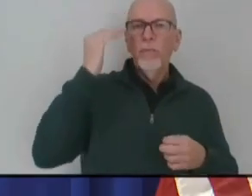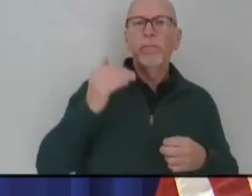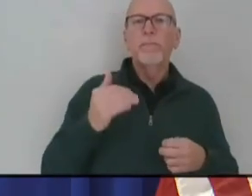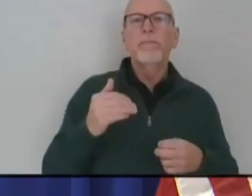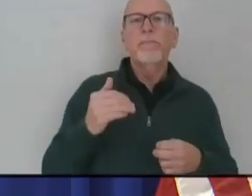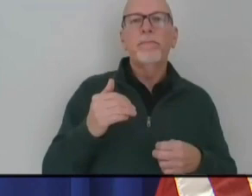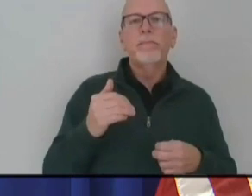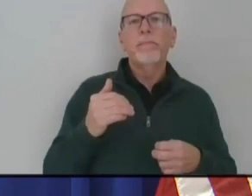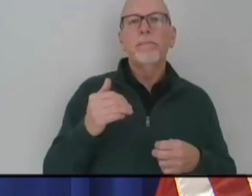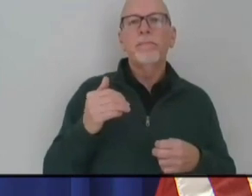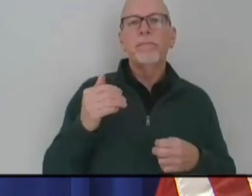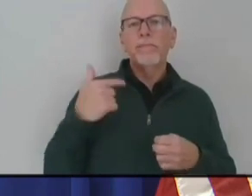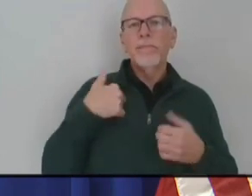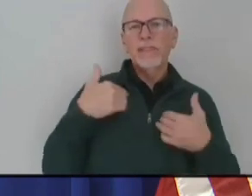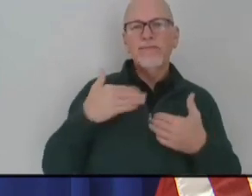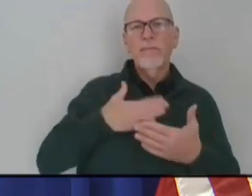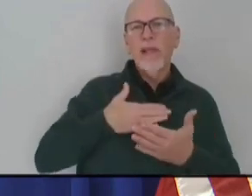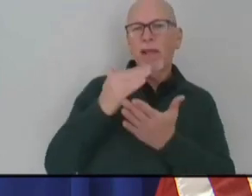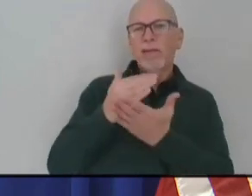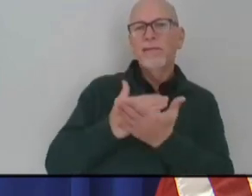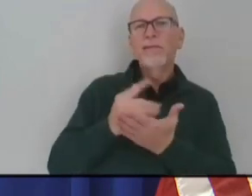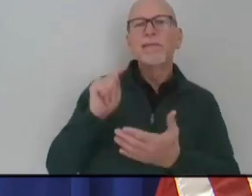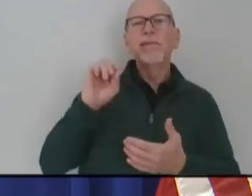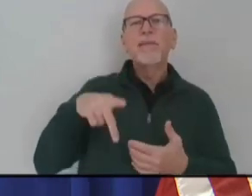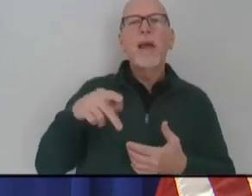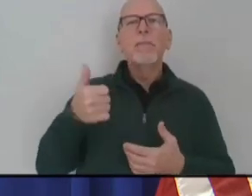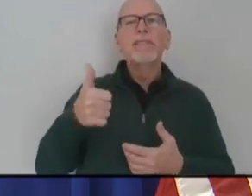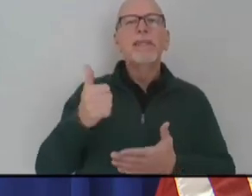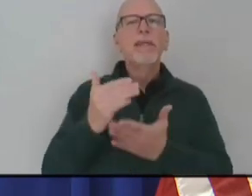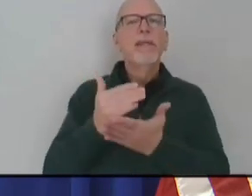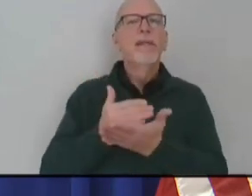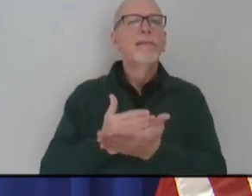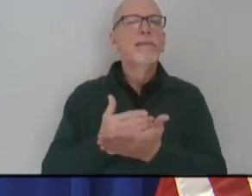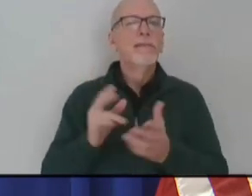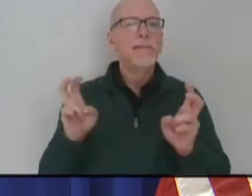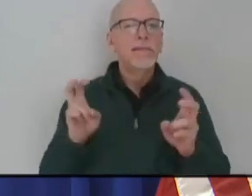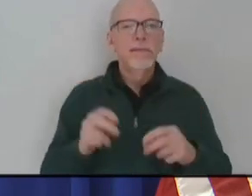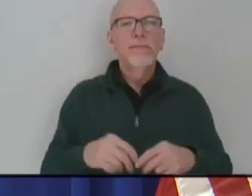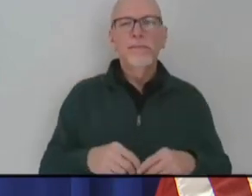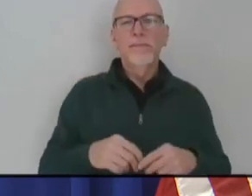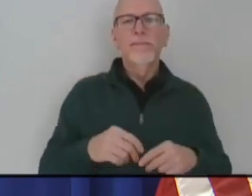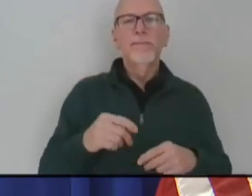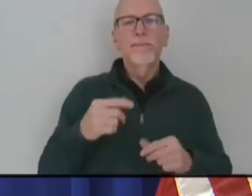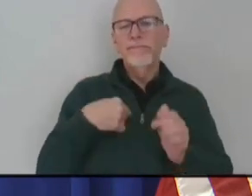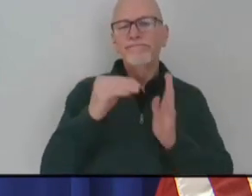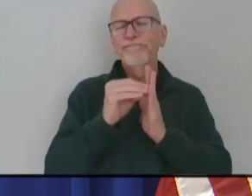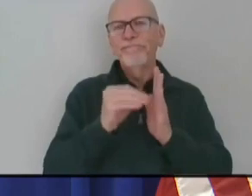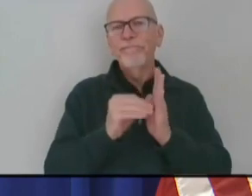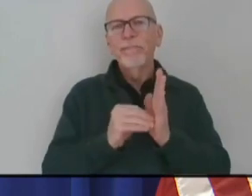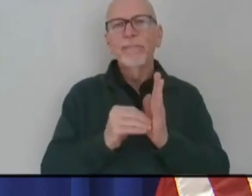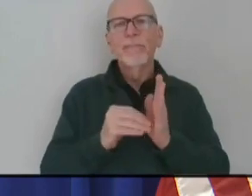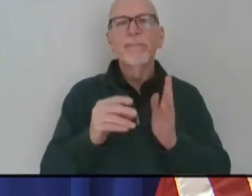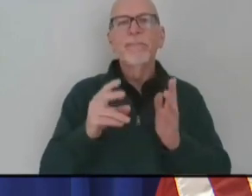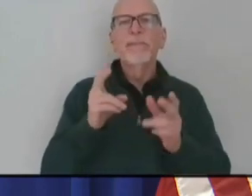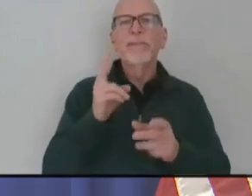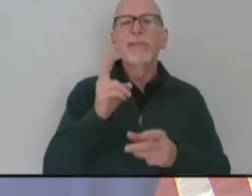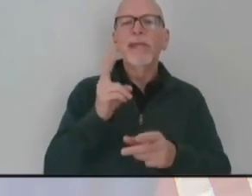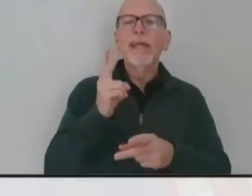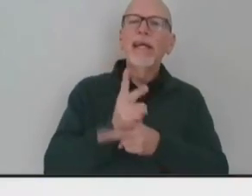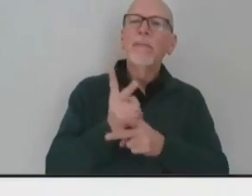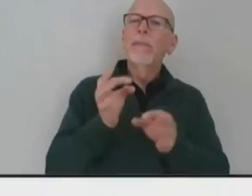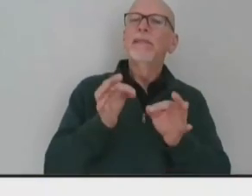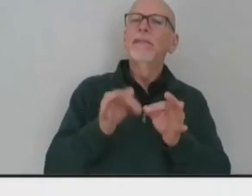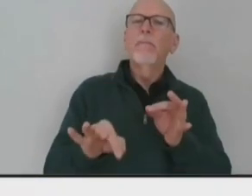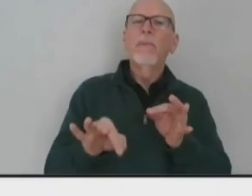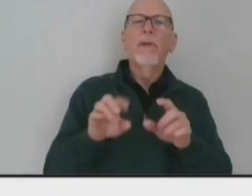wrote up my own little top ten list, just jotting down, trying to not oversimplify this, but just a list